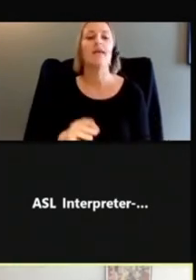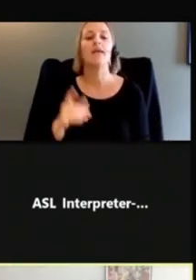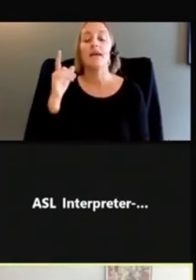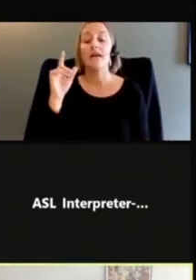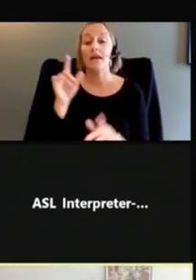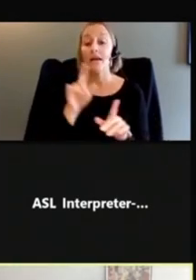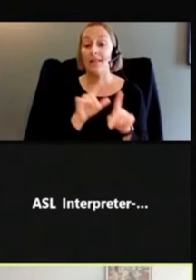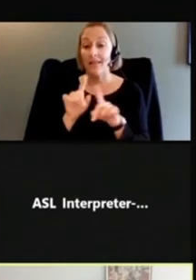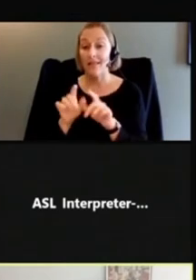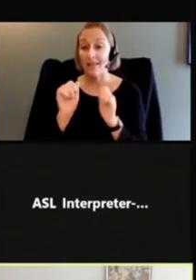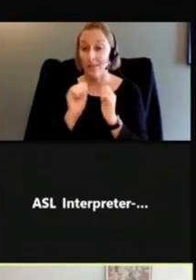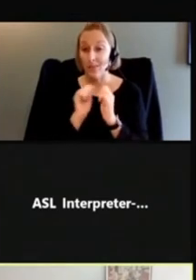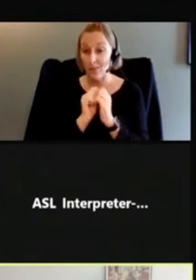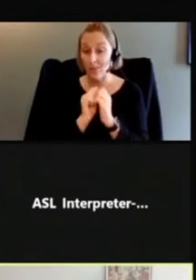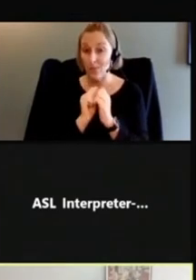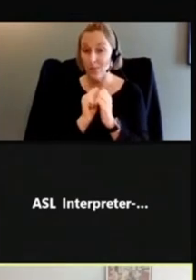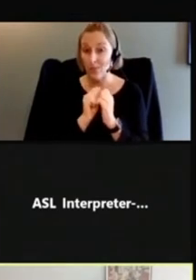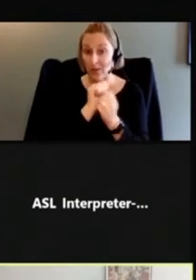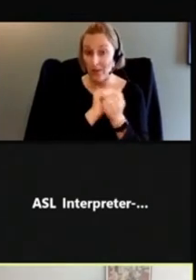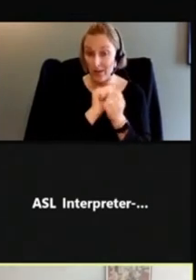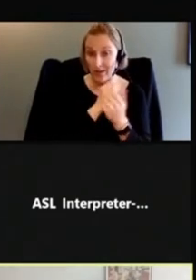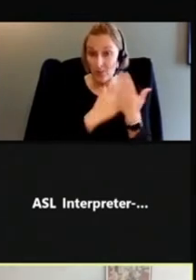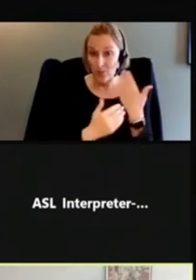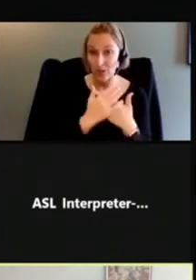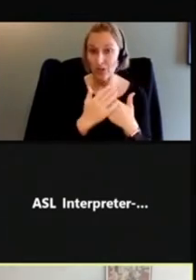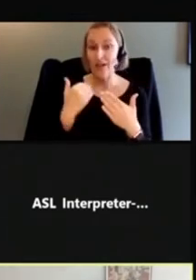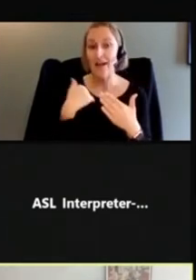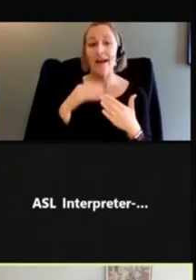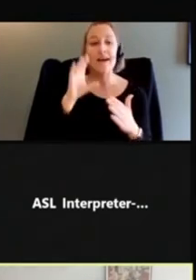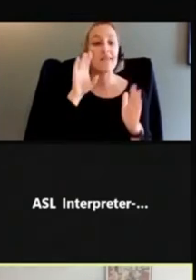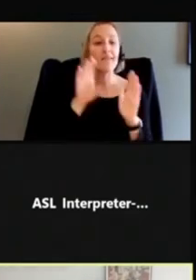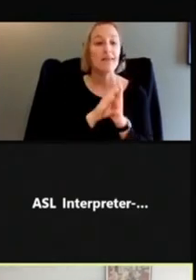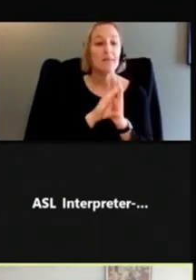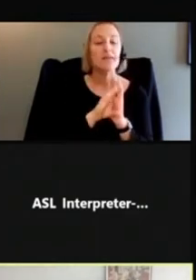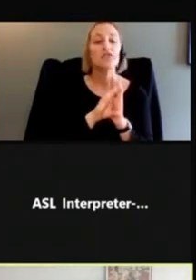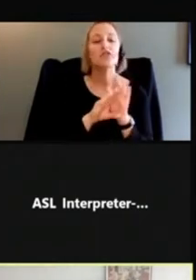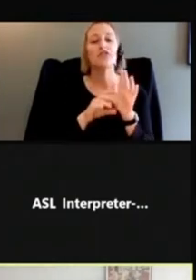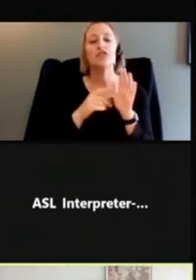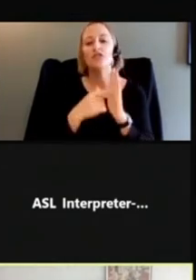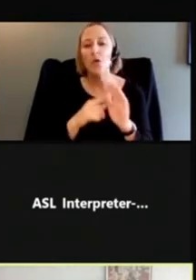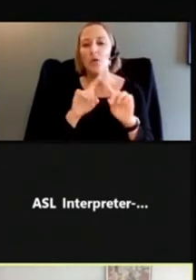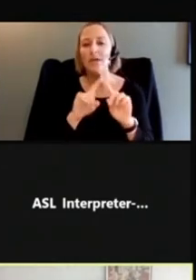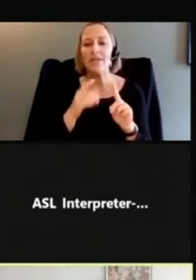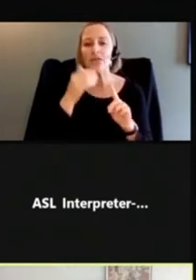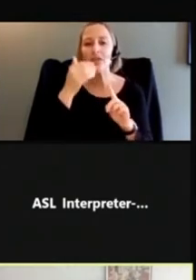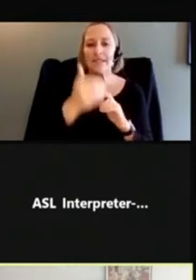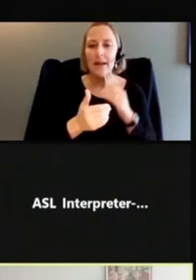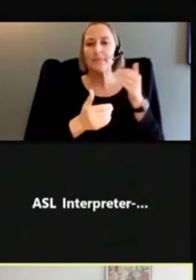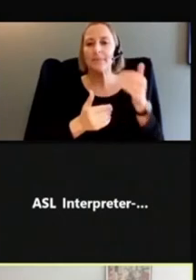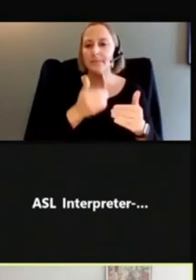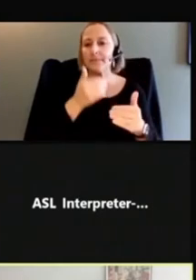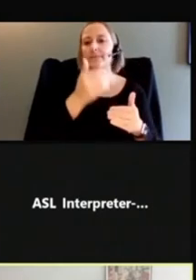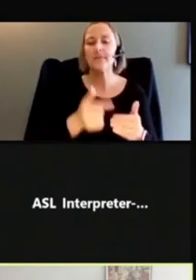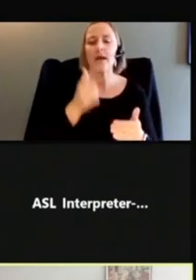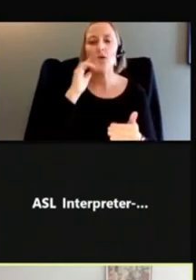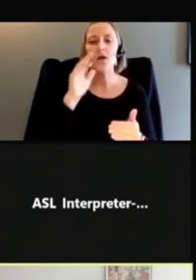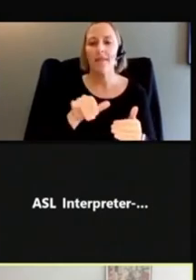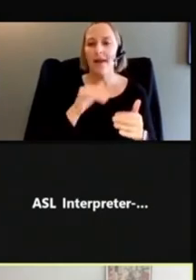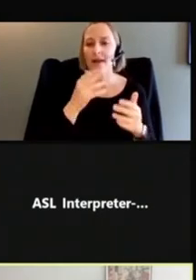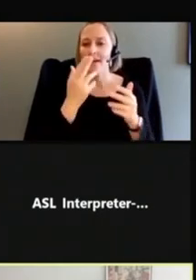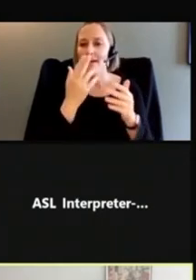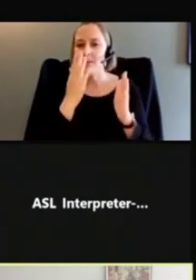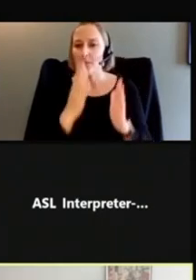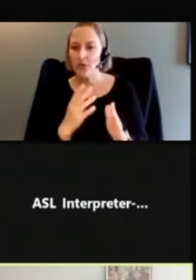we have some pictograms here that are conveying a sequence of steps for the user to follow. And it's